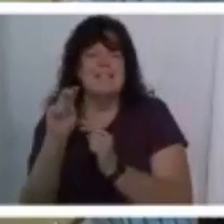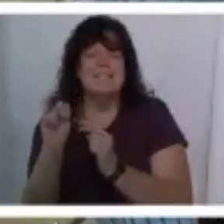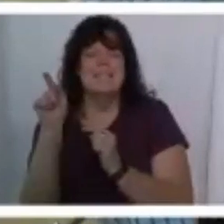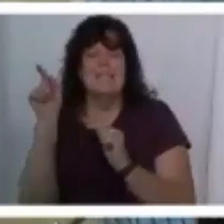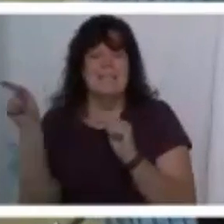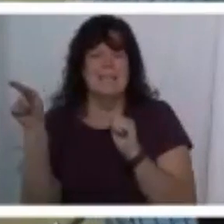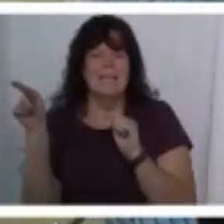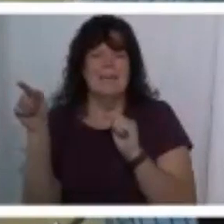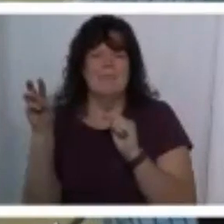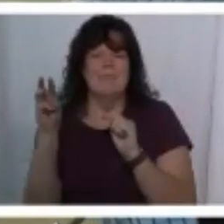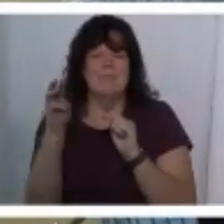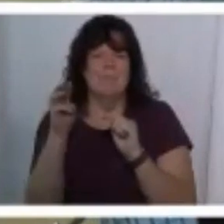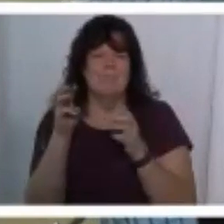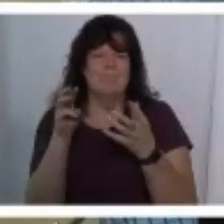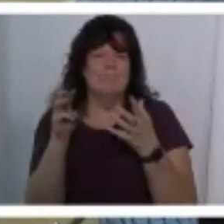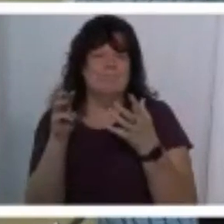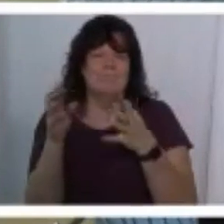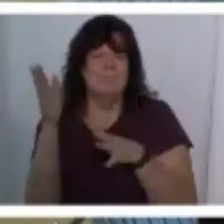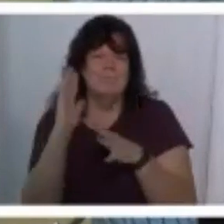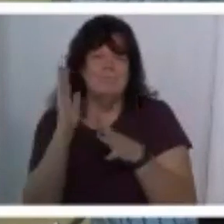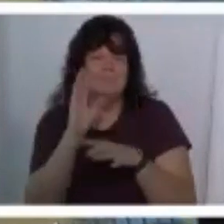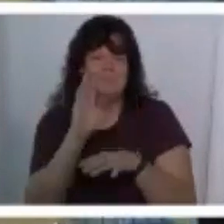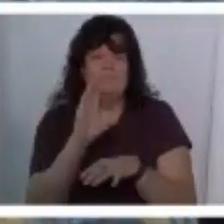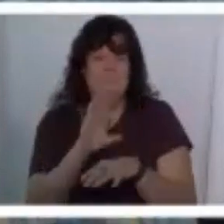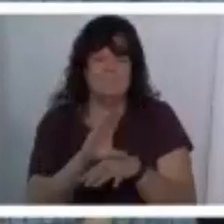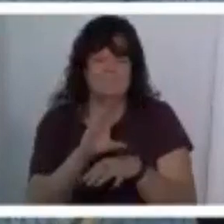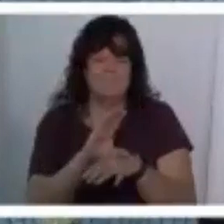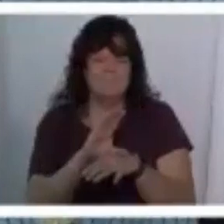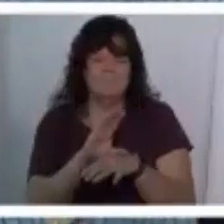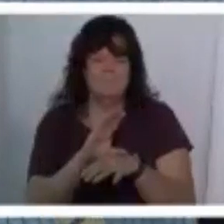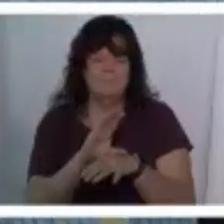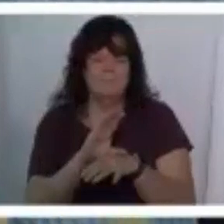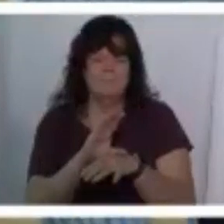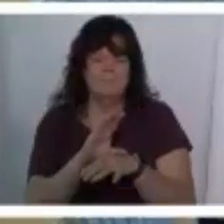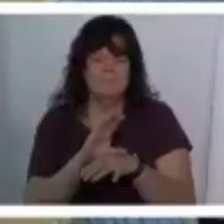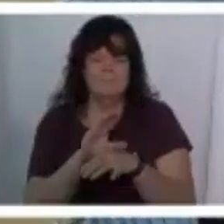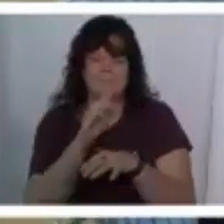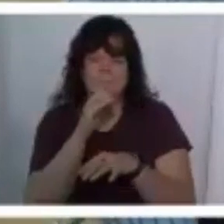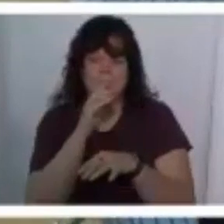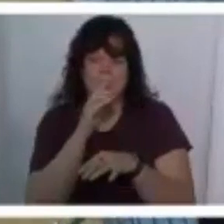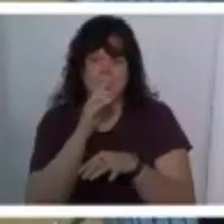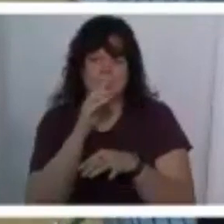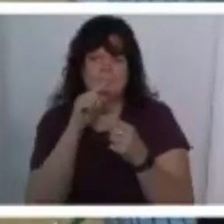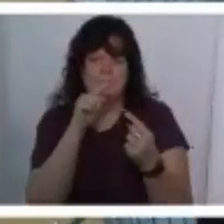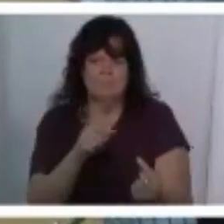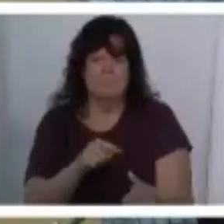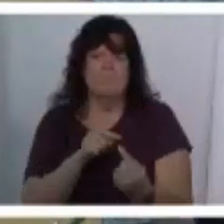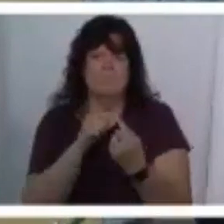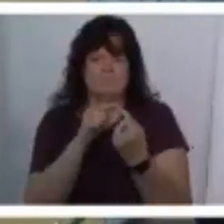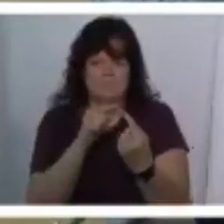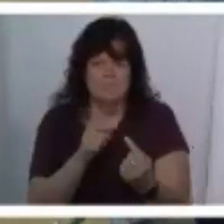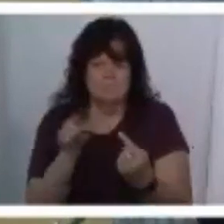a church that was struggling i think uh with numbers they were in a